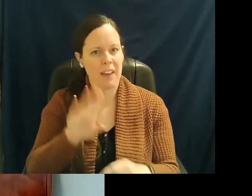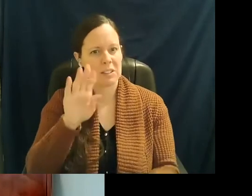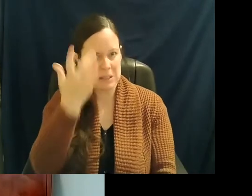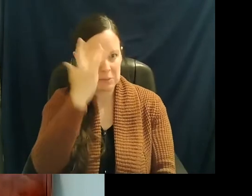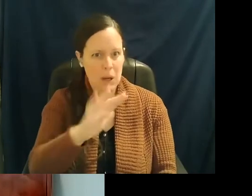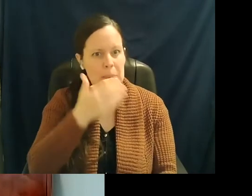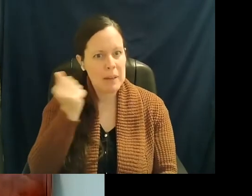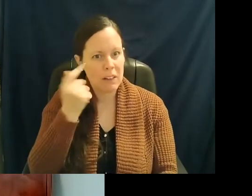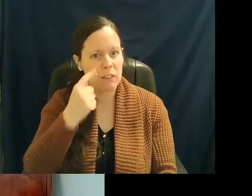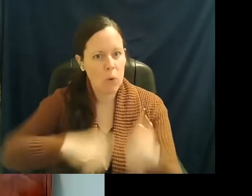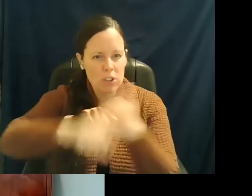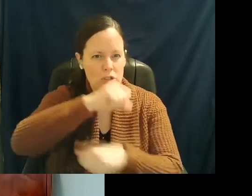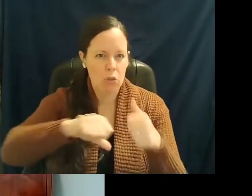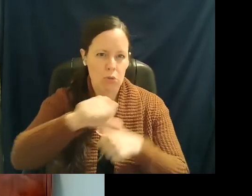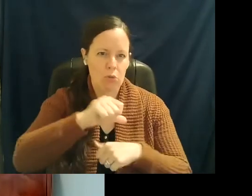other.